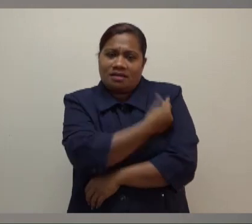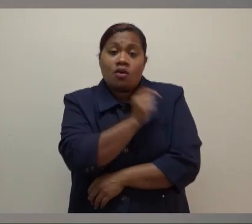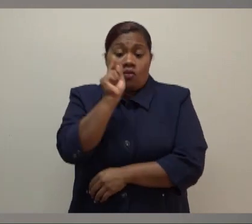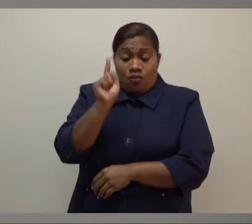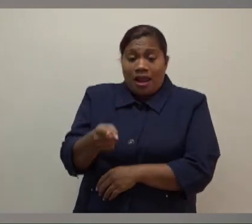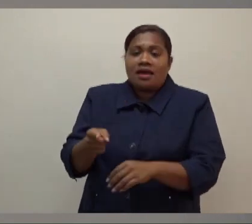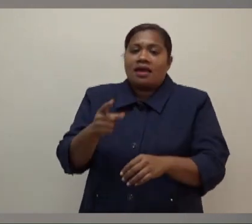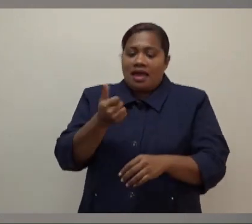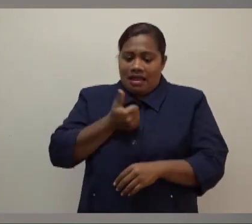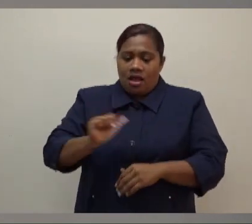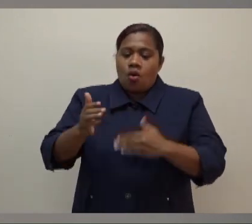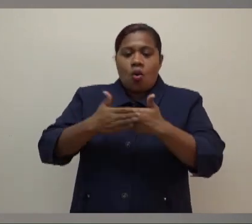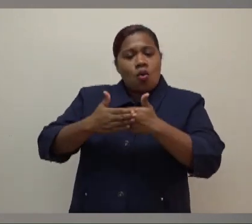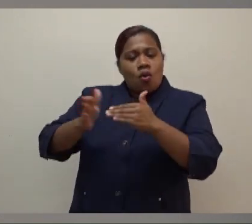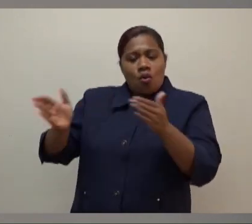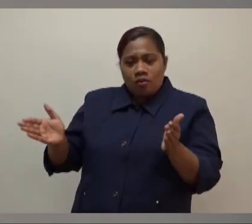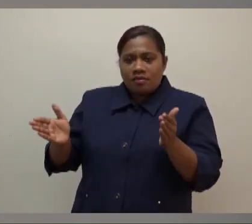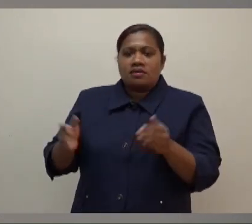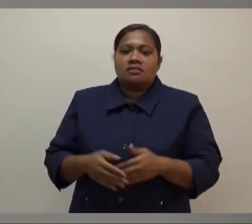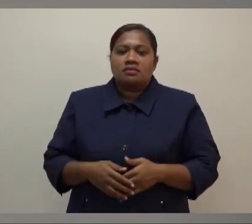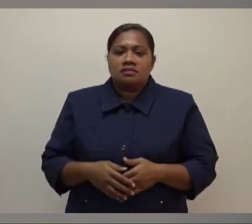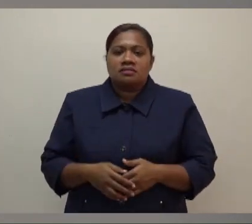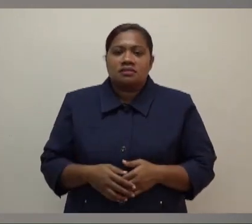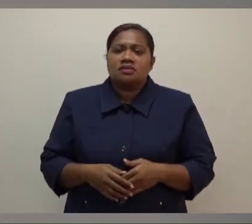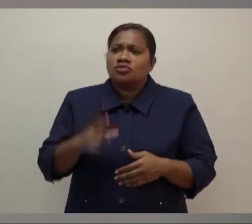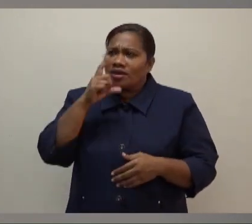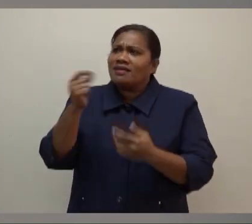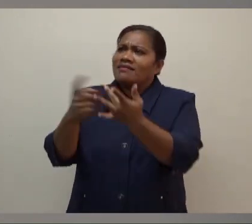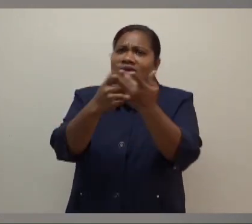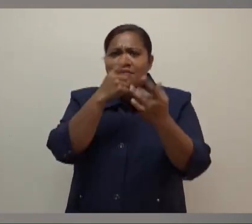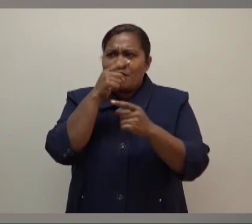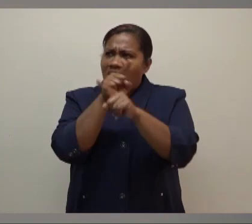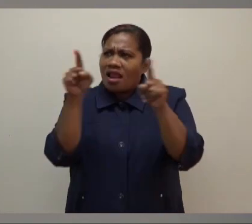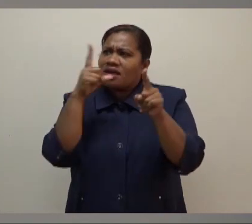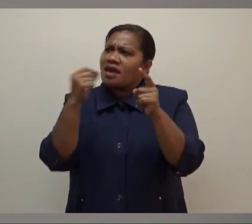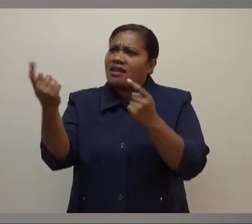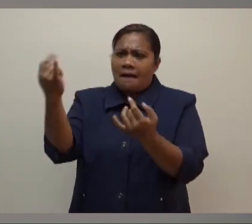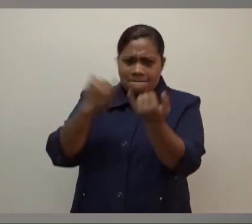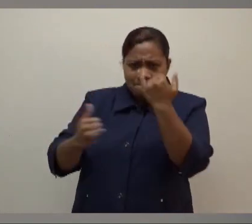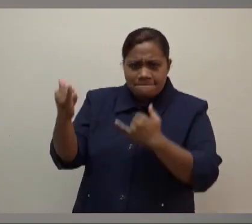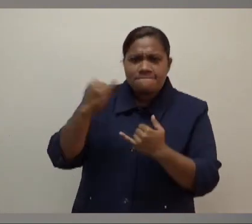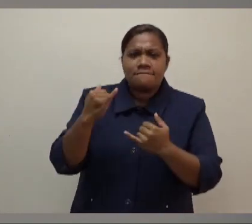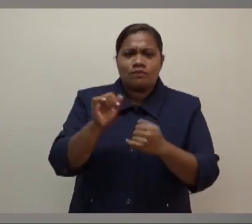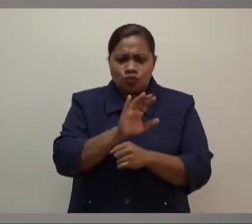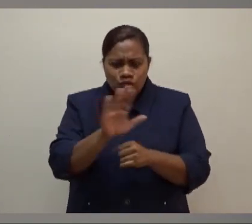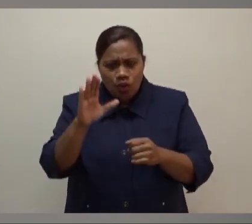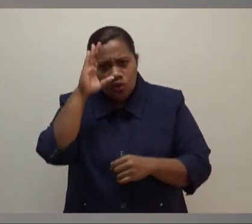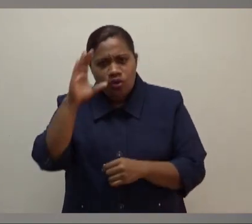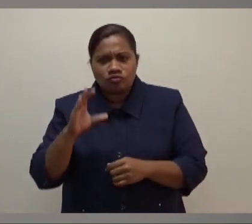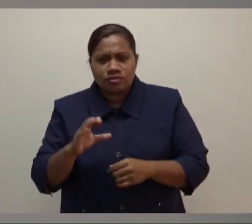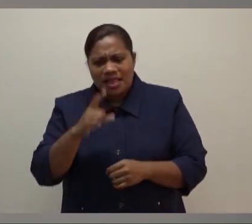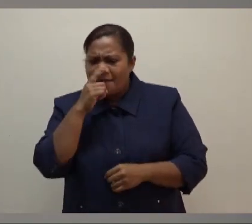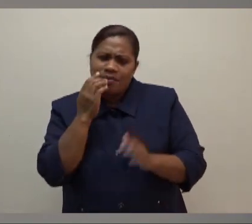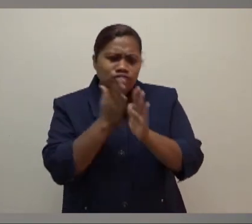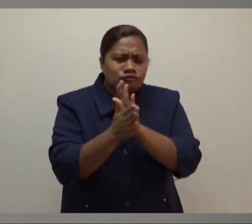makes you attractive to other people so they can come to your country. It's not just about tourism, people going to work, being productive. So,